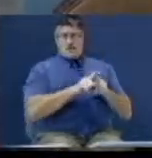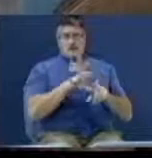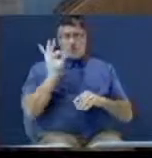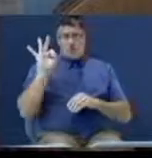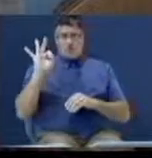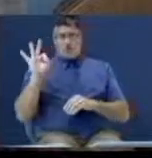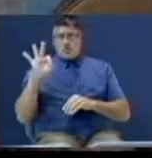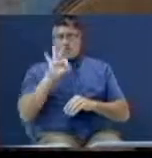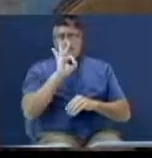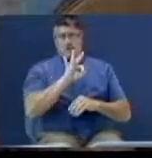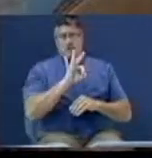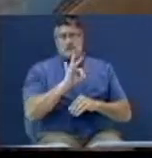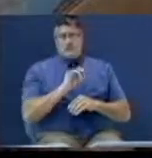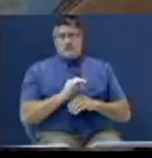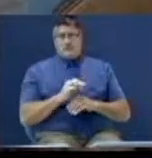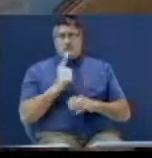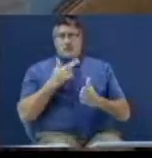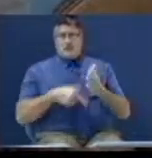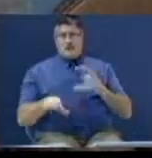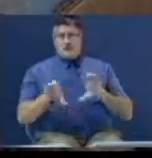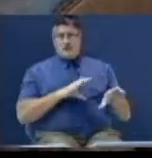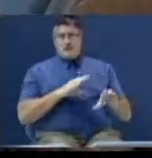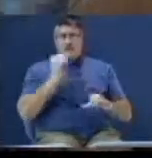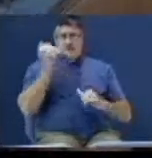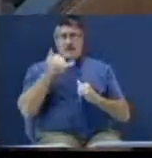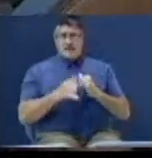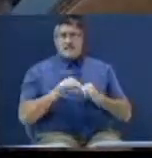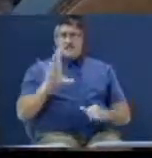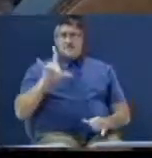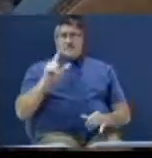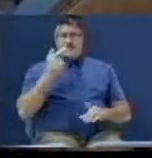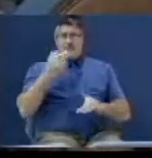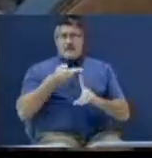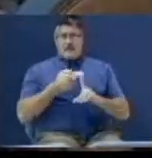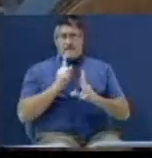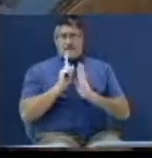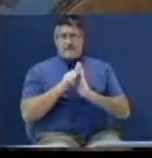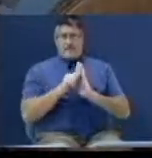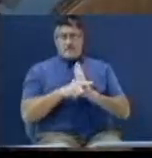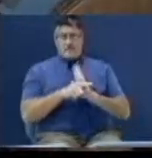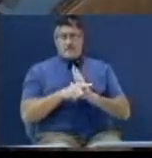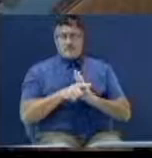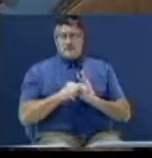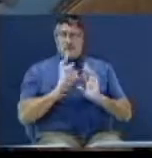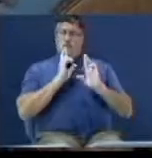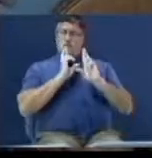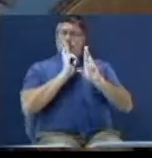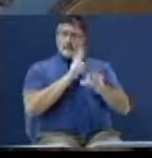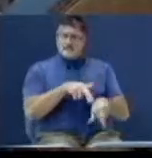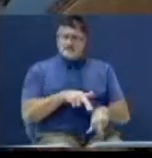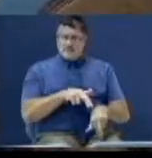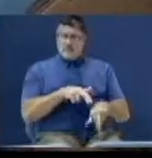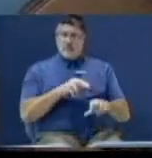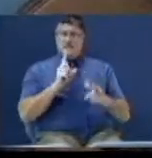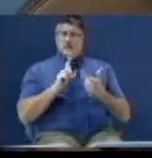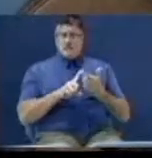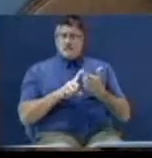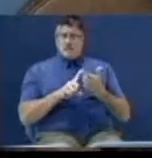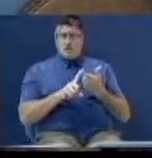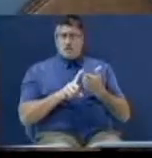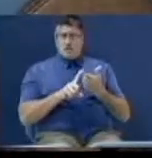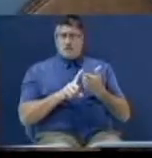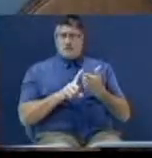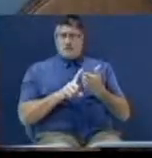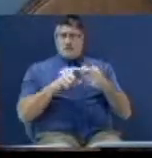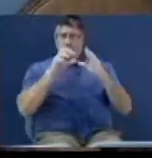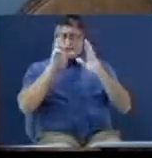That's what I've been doing for the last 25 minutes. And you know, some of us hit you, why don't you respond to it instead of acting like some reject.